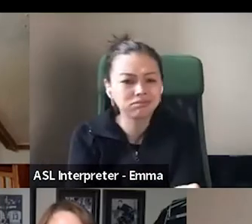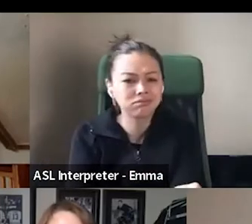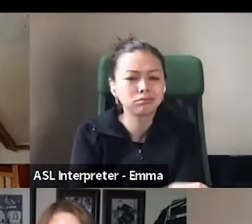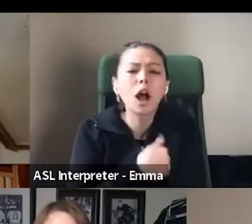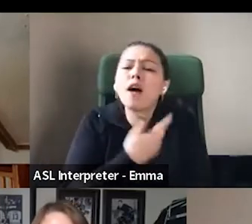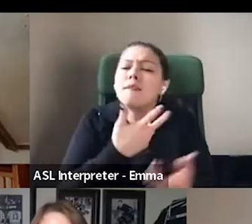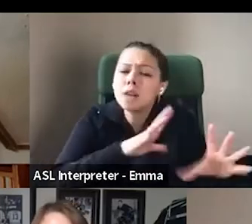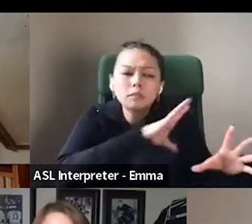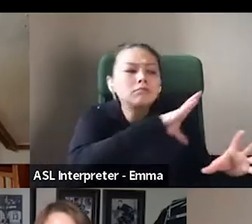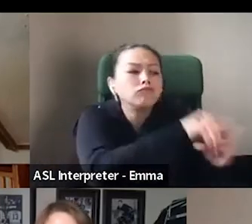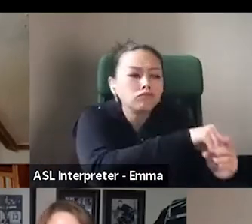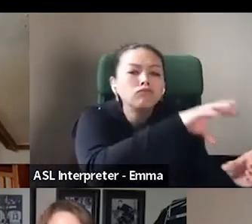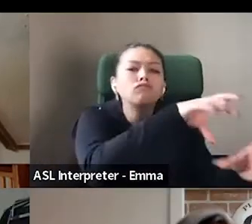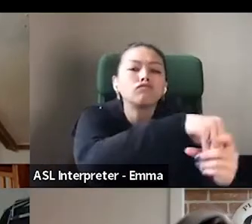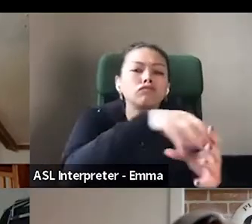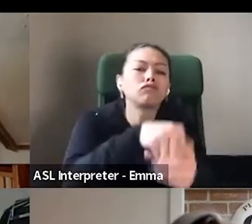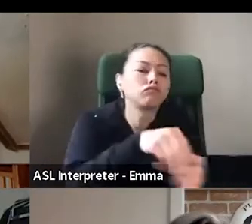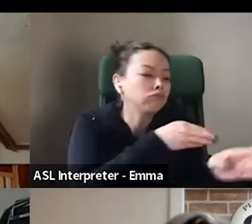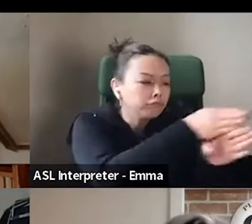that part is surprising.